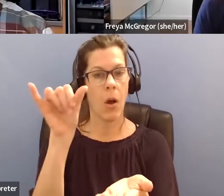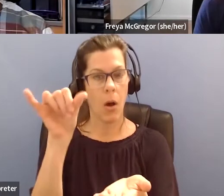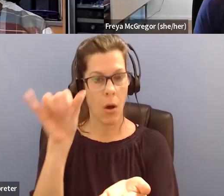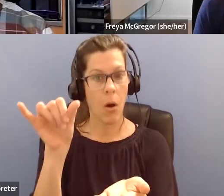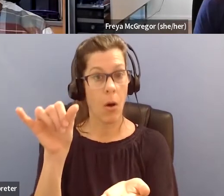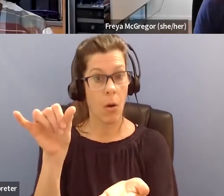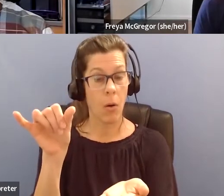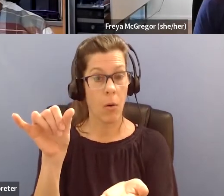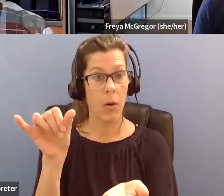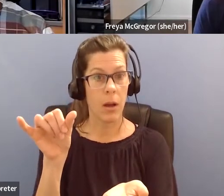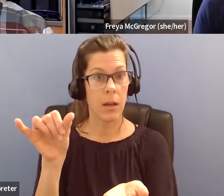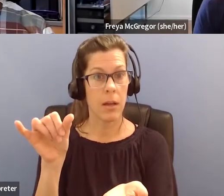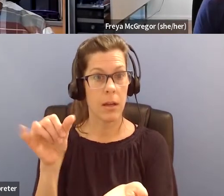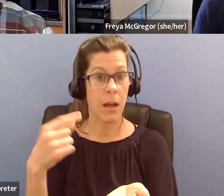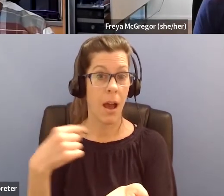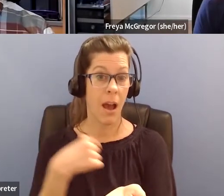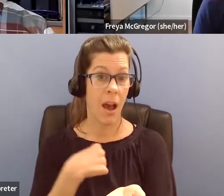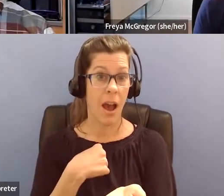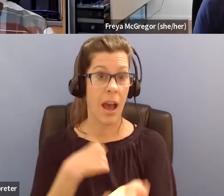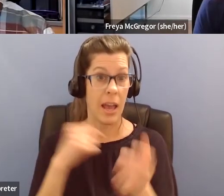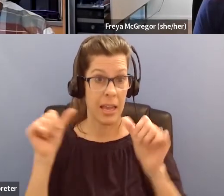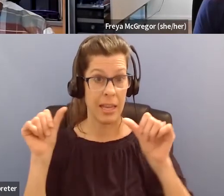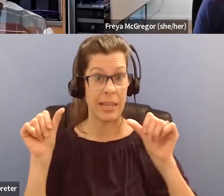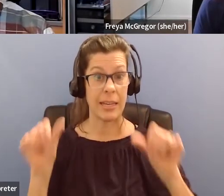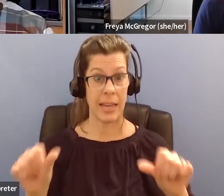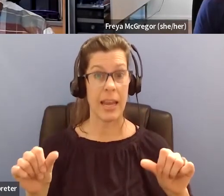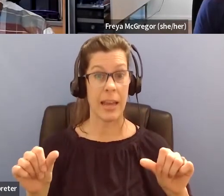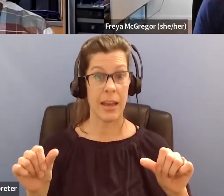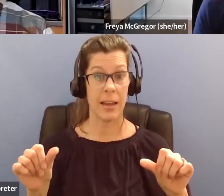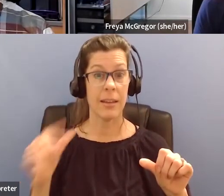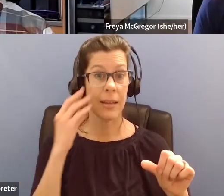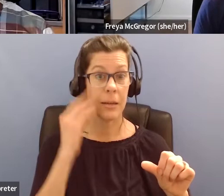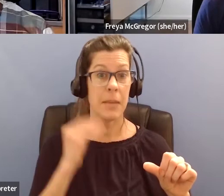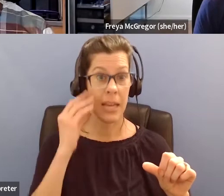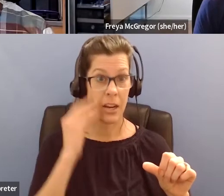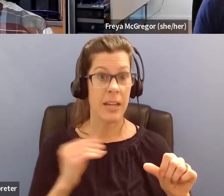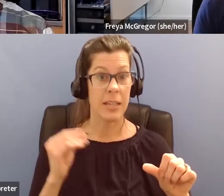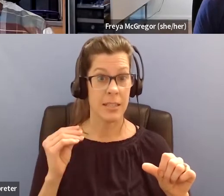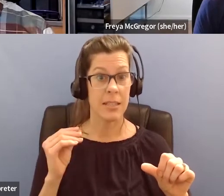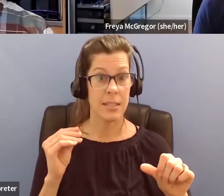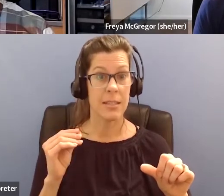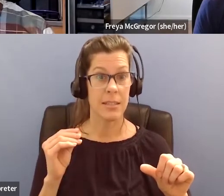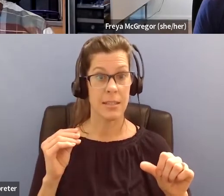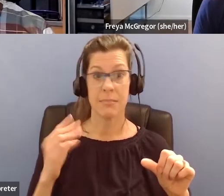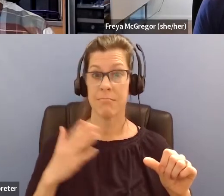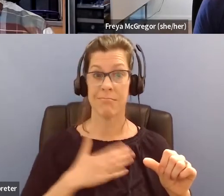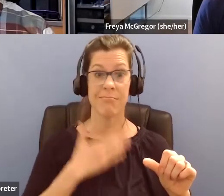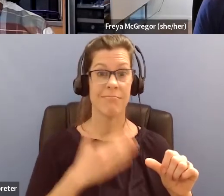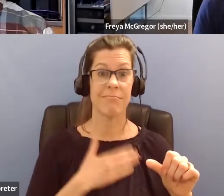get almost that same level of cellular joy